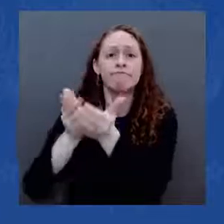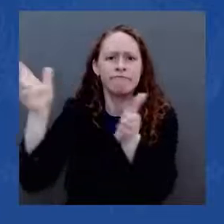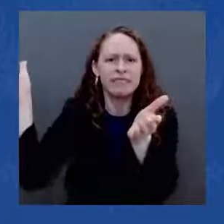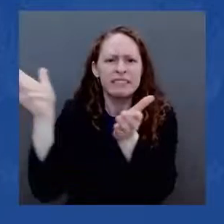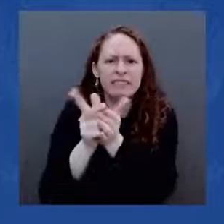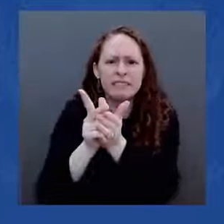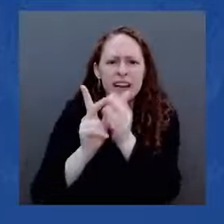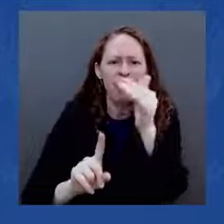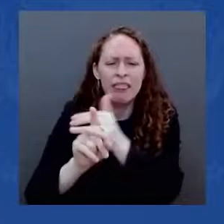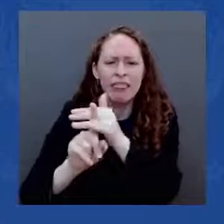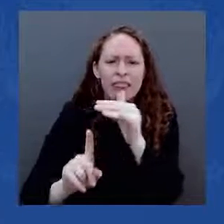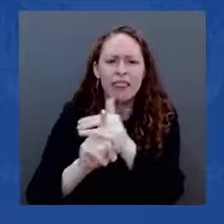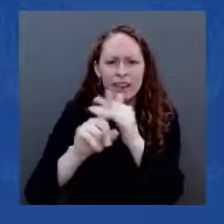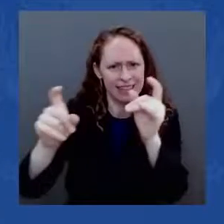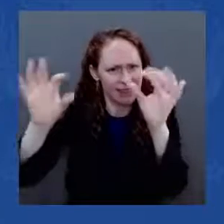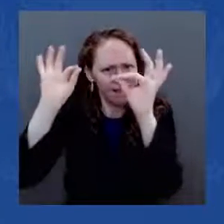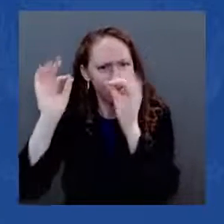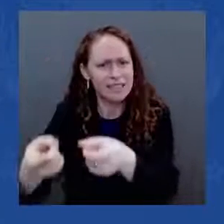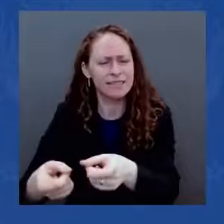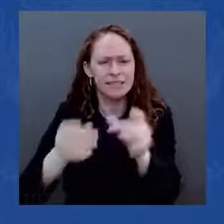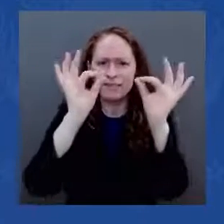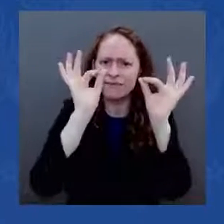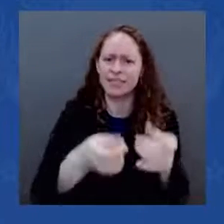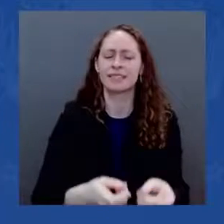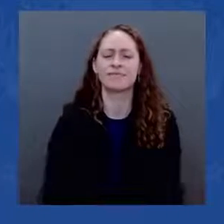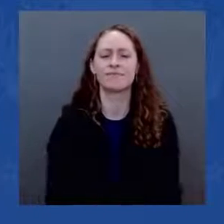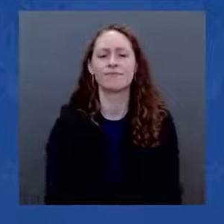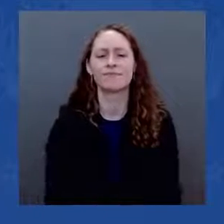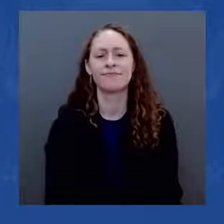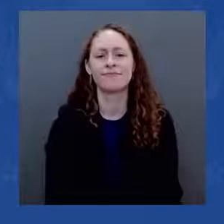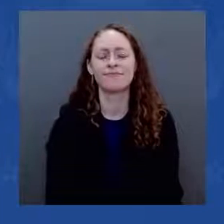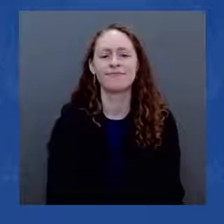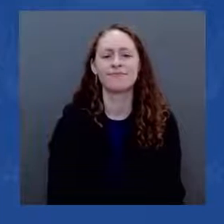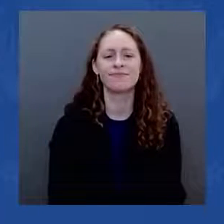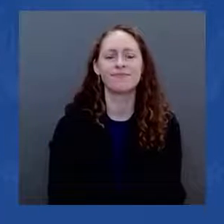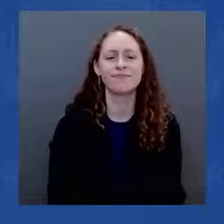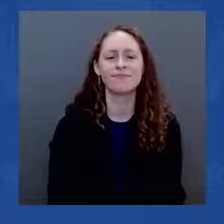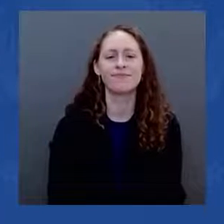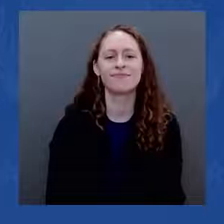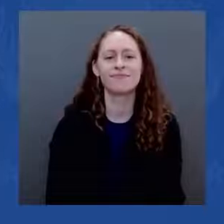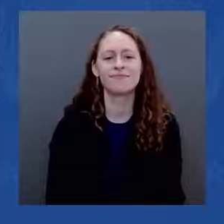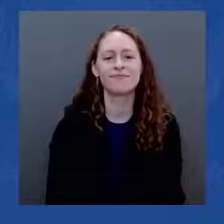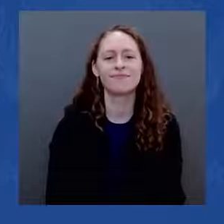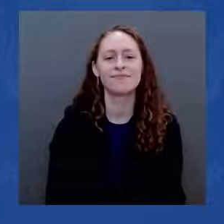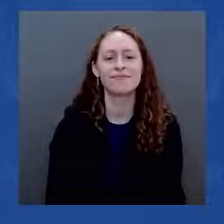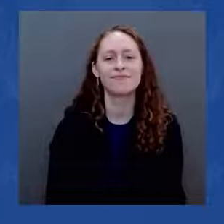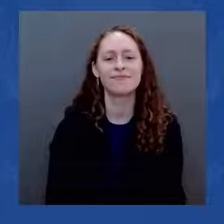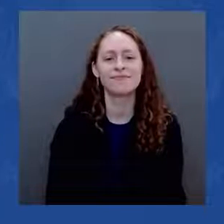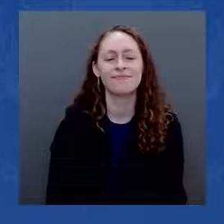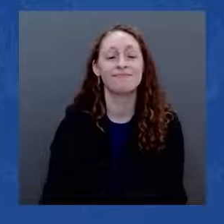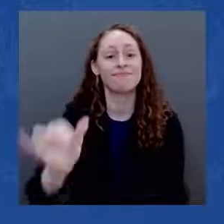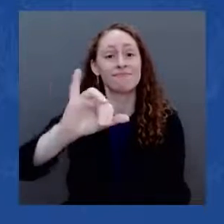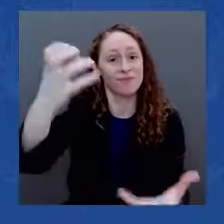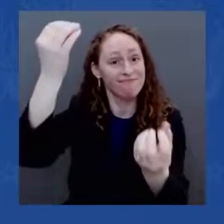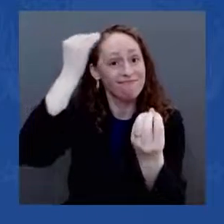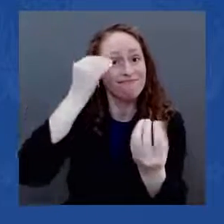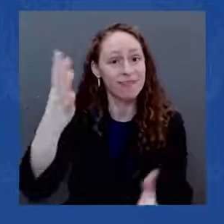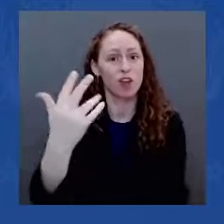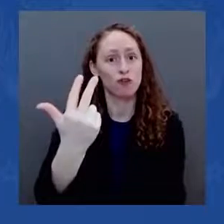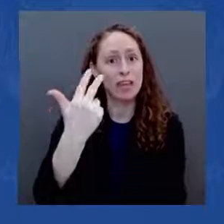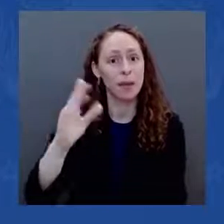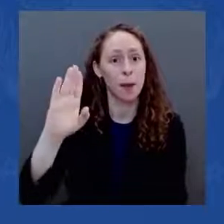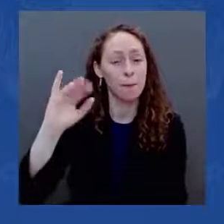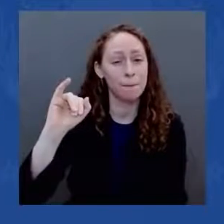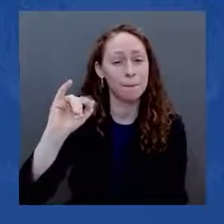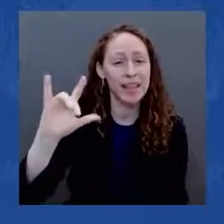you need more quickly. We've announced $3 billion for over 3,000 airports around the country